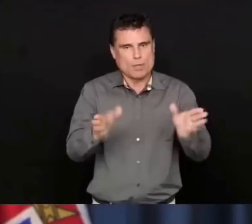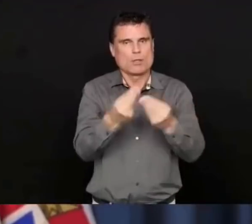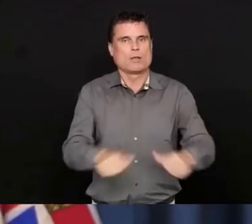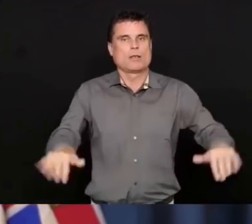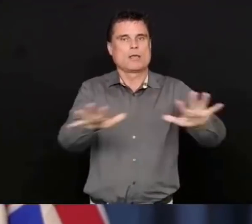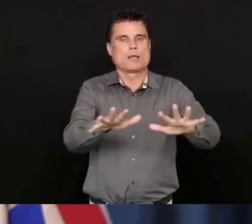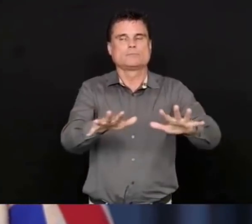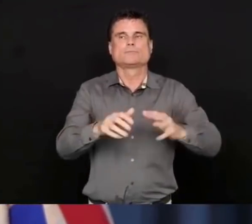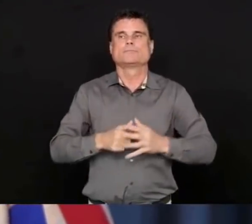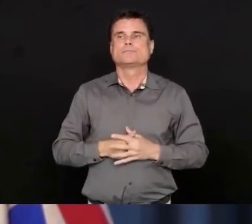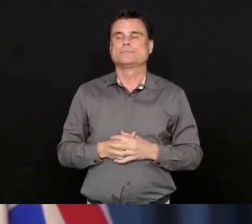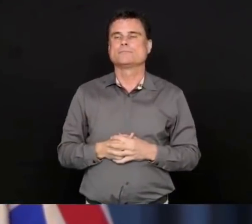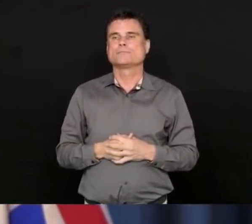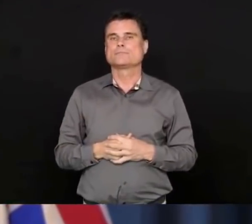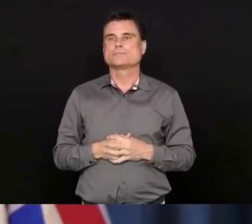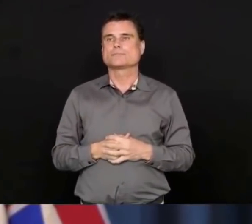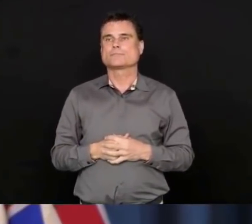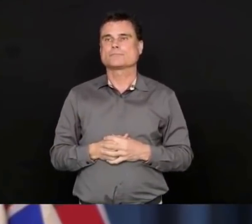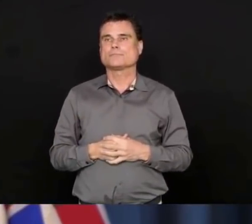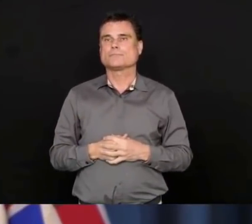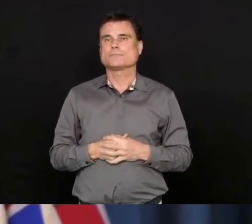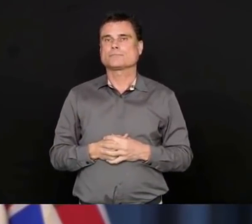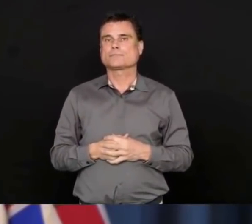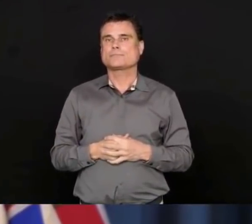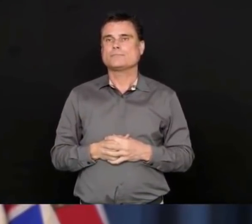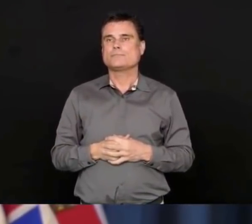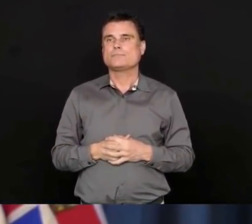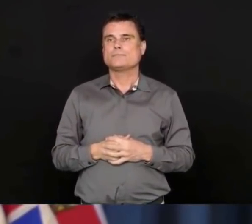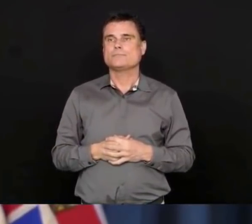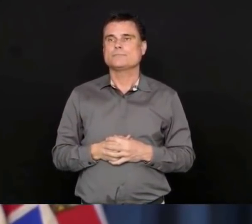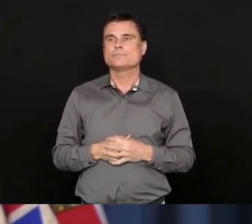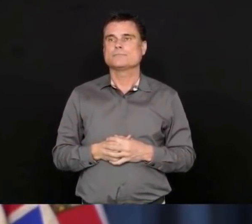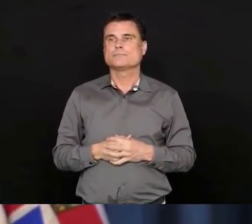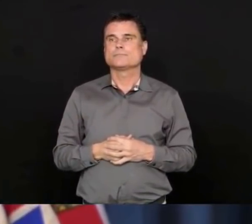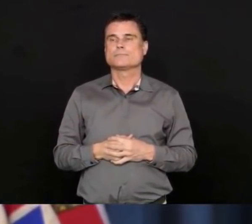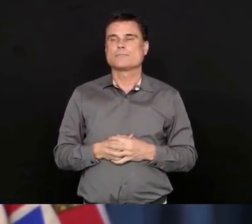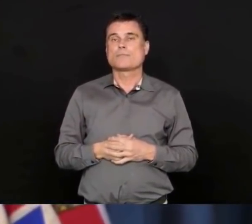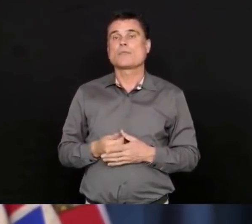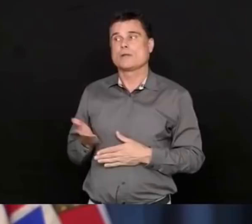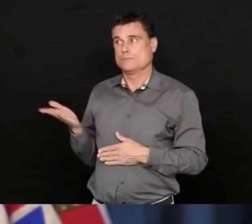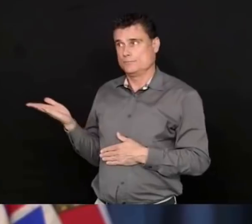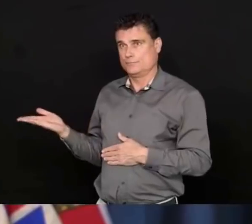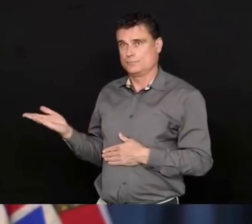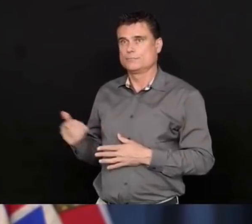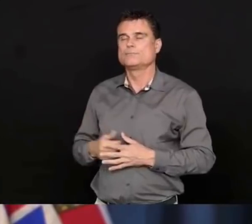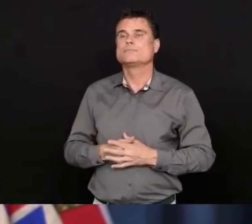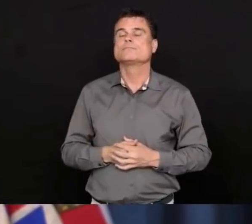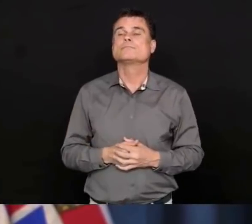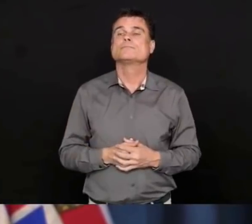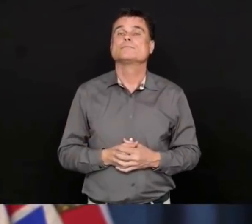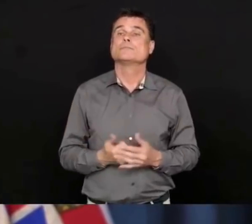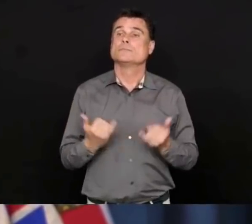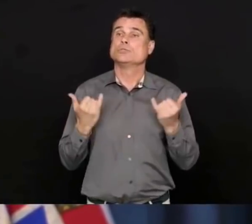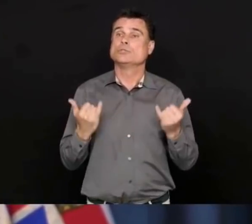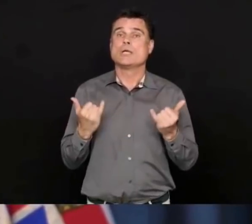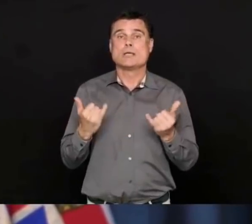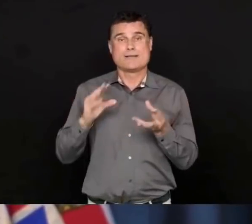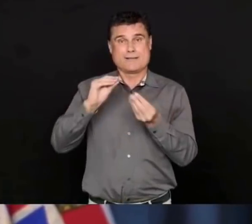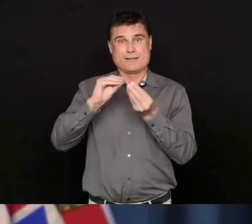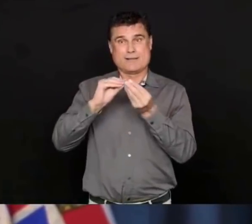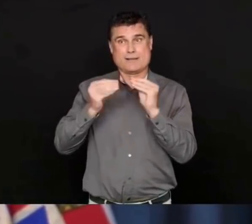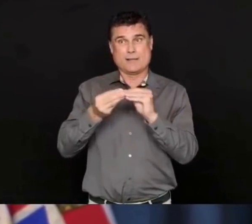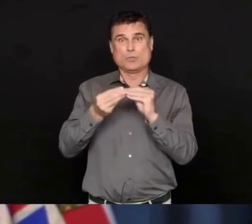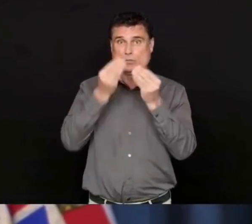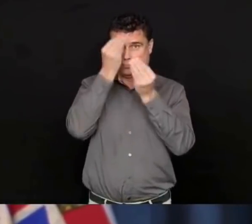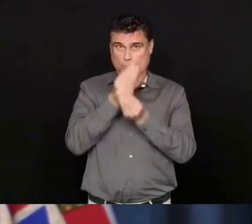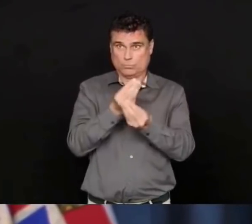Thank you and good afternoon. For today's update on the COVID-19 situation here in British Columbia,